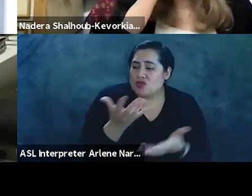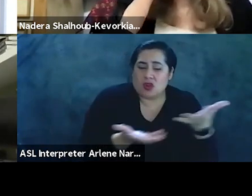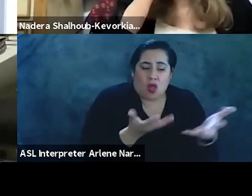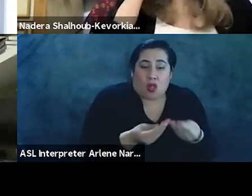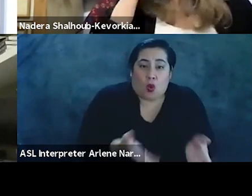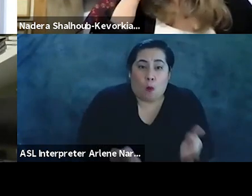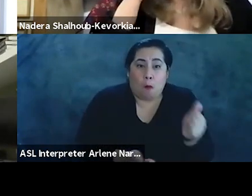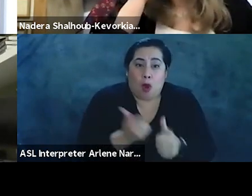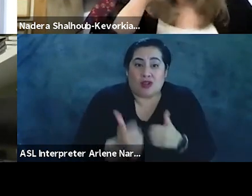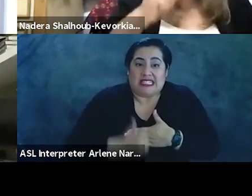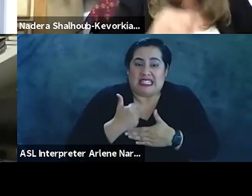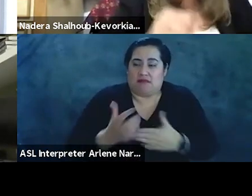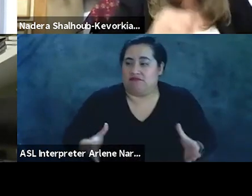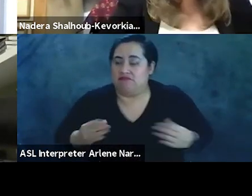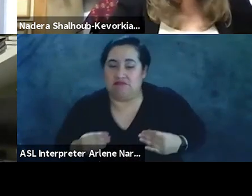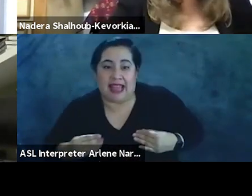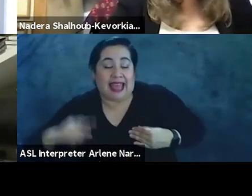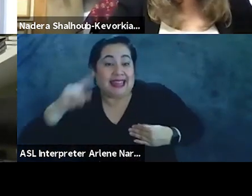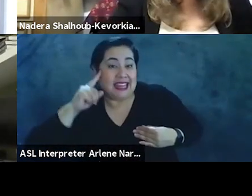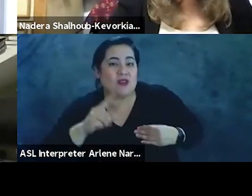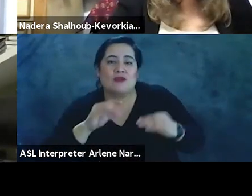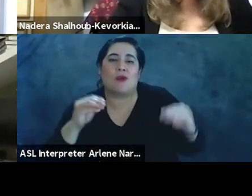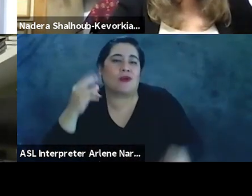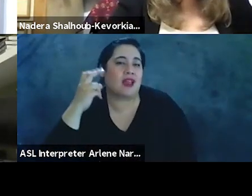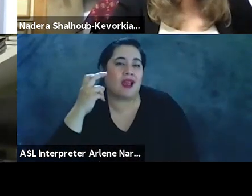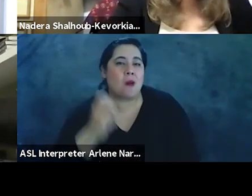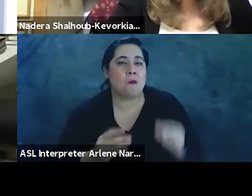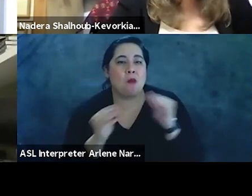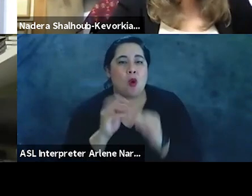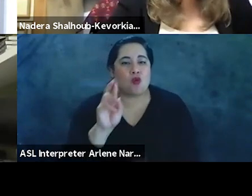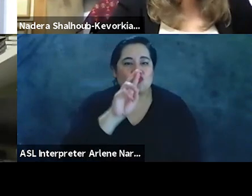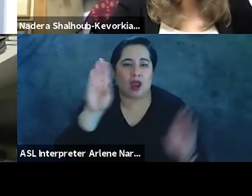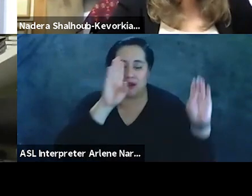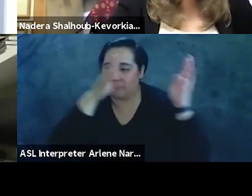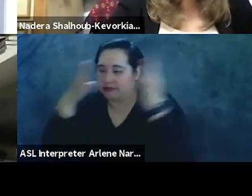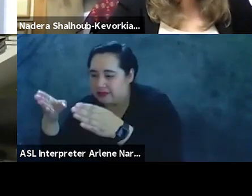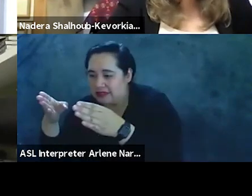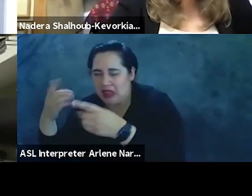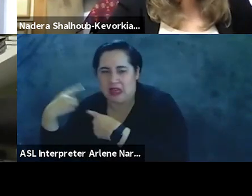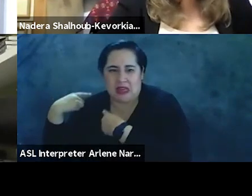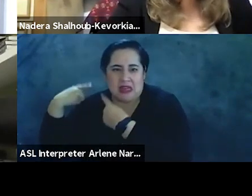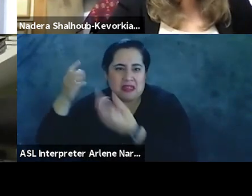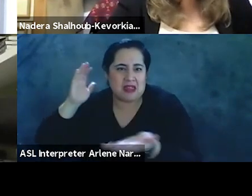the program. So I think there's no doubt that it's more right wing than it's ever been.